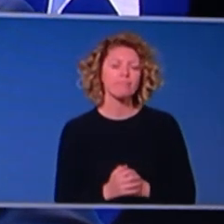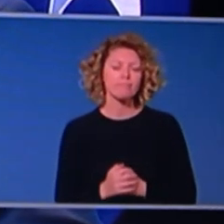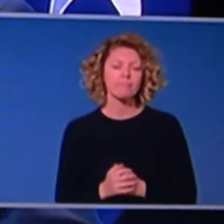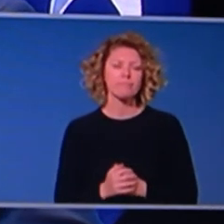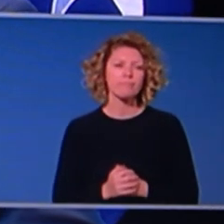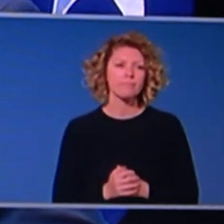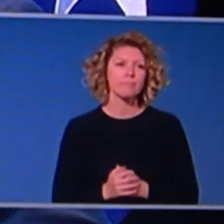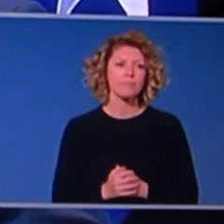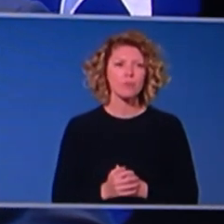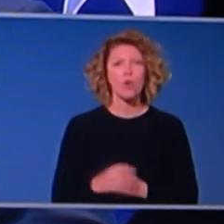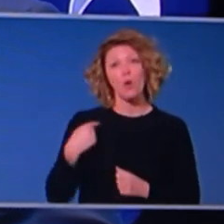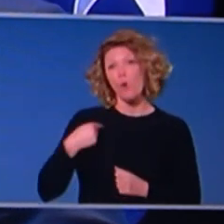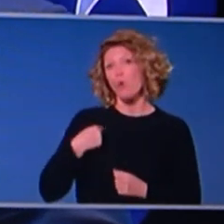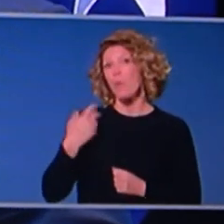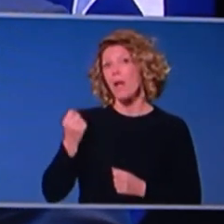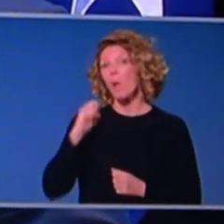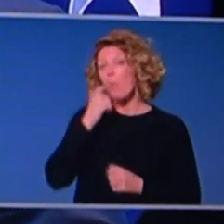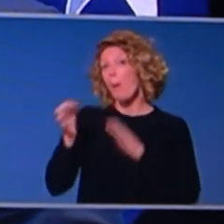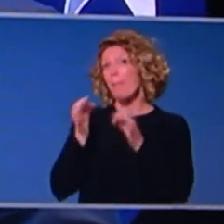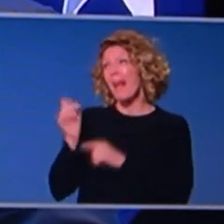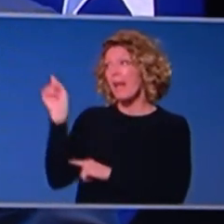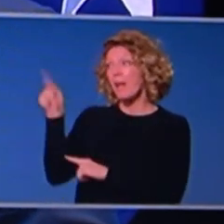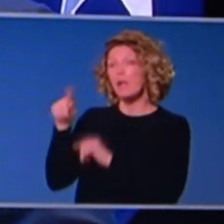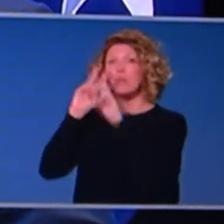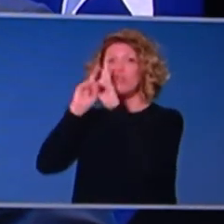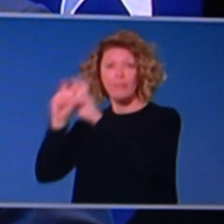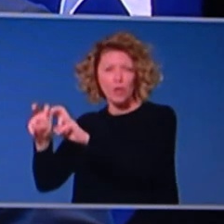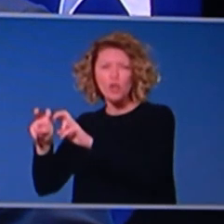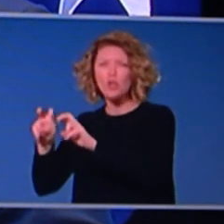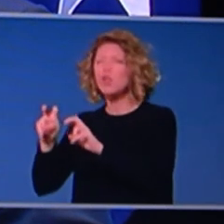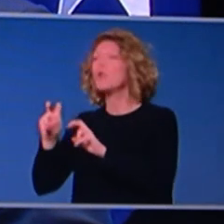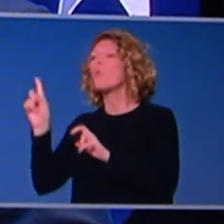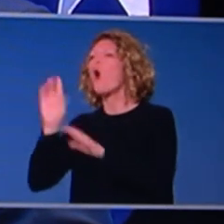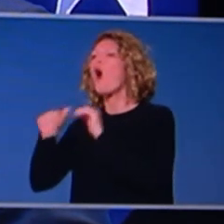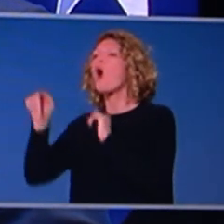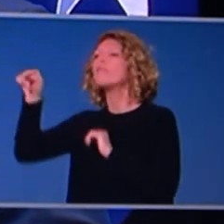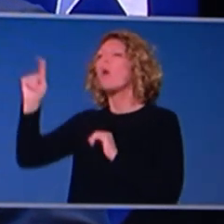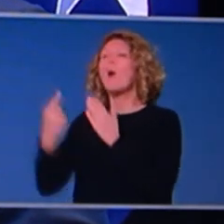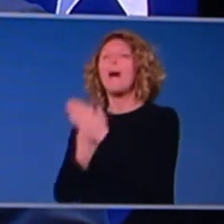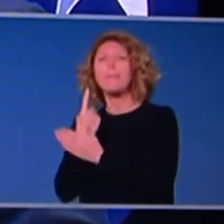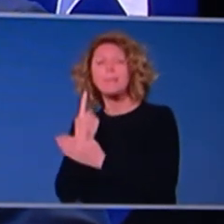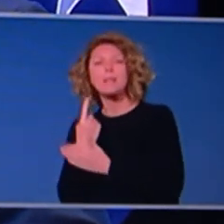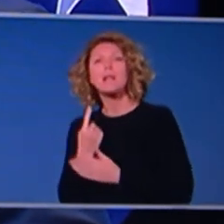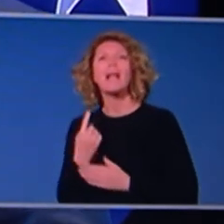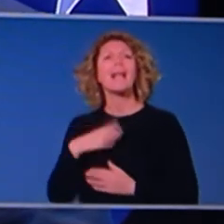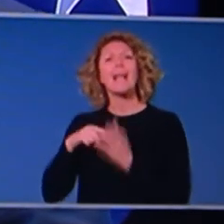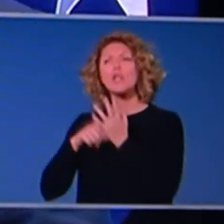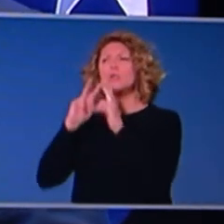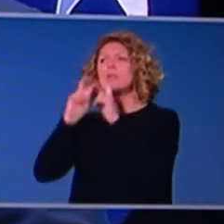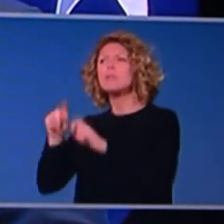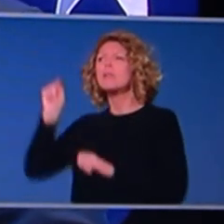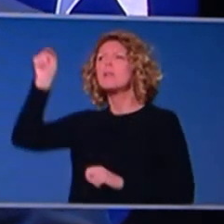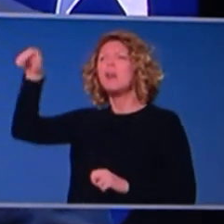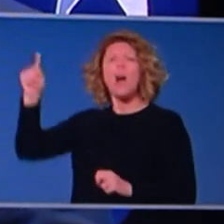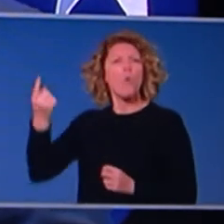The inquiry or review, uh, the investigation that needs to take place really does need to understand what happened.